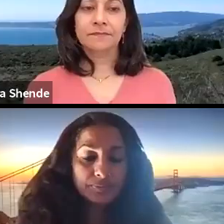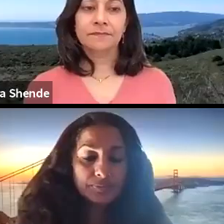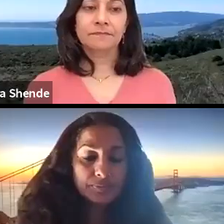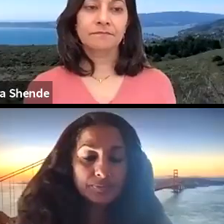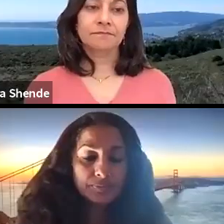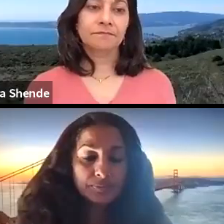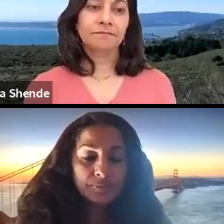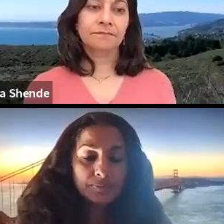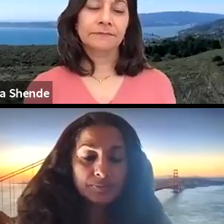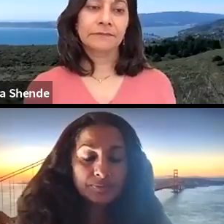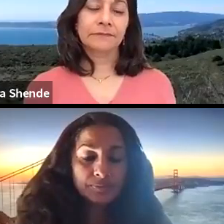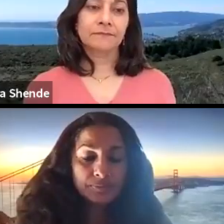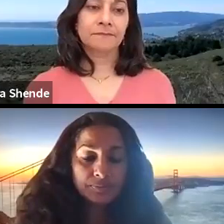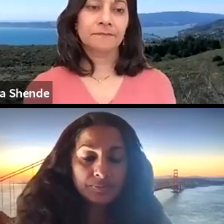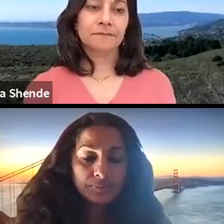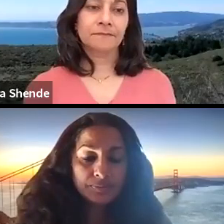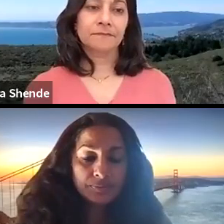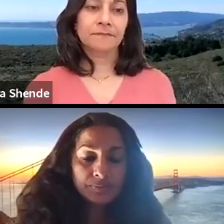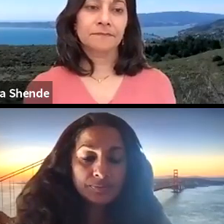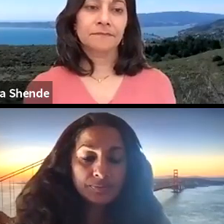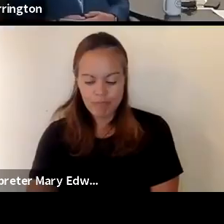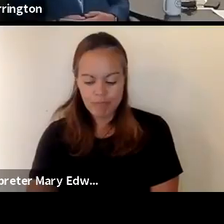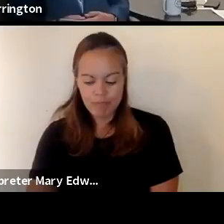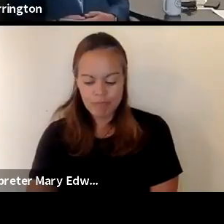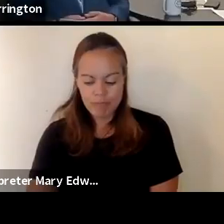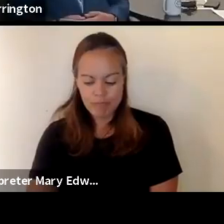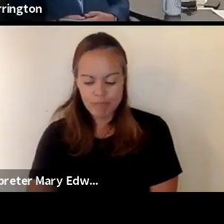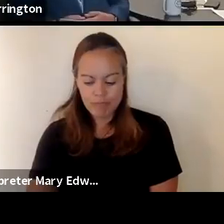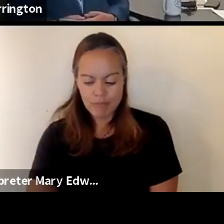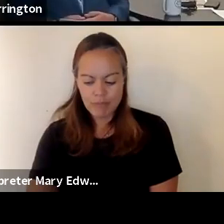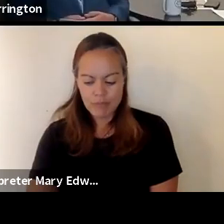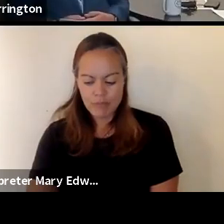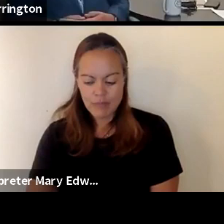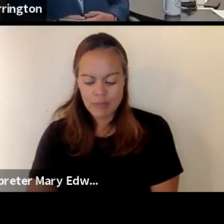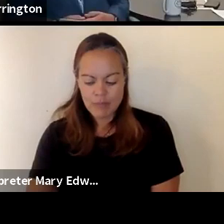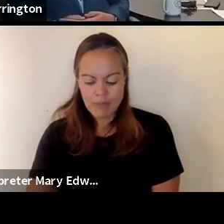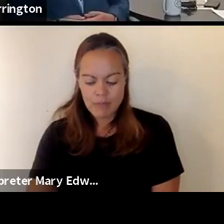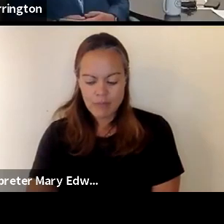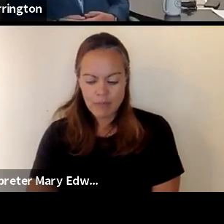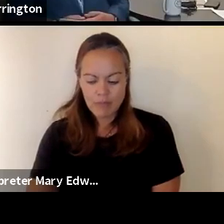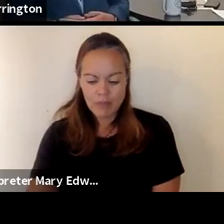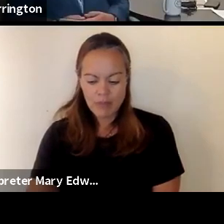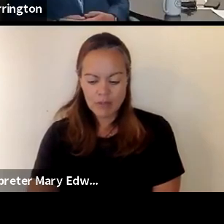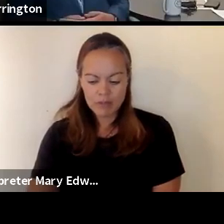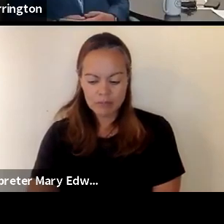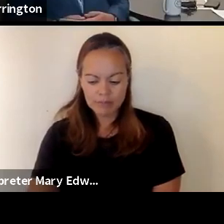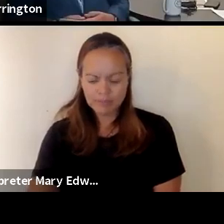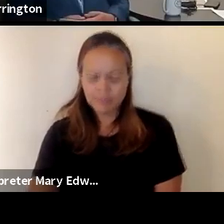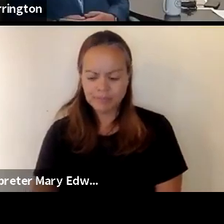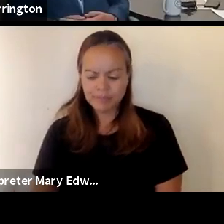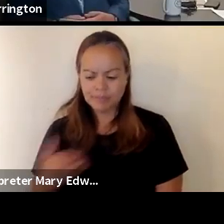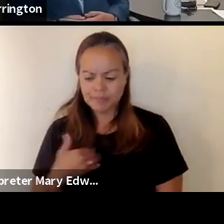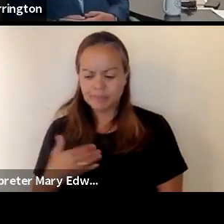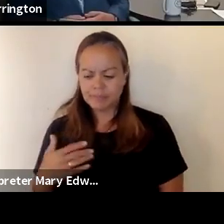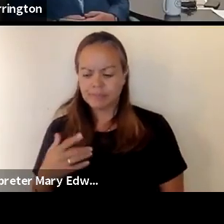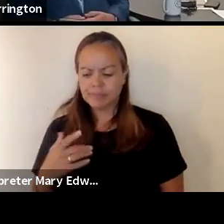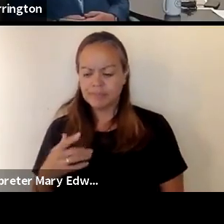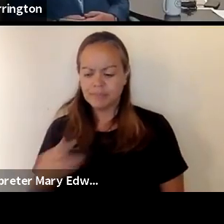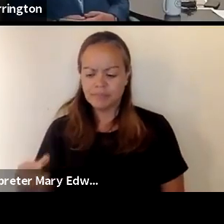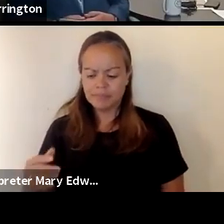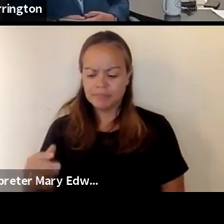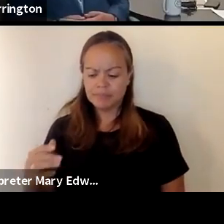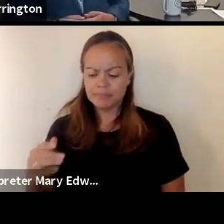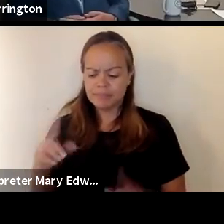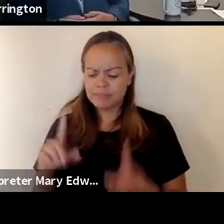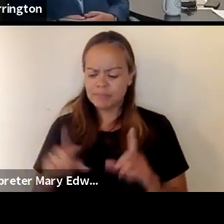okay thank you for that and going back to dr harrington for a minute we we have questions again about this